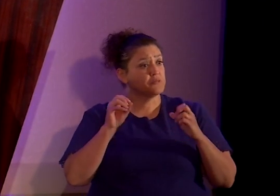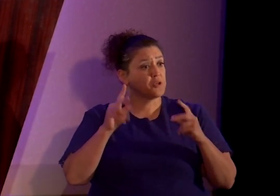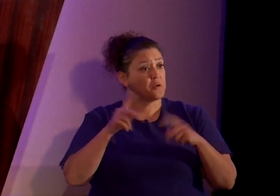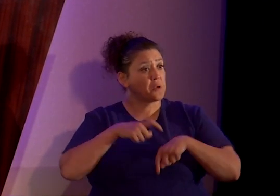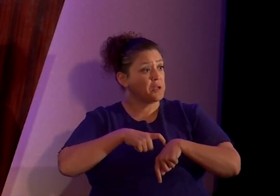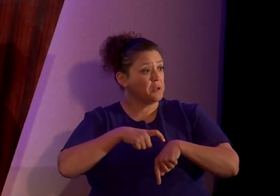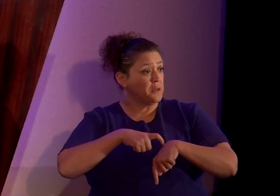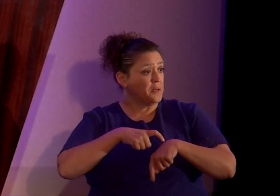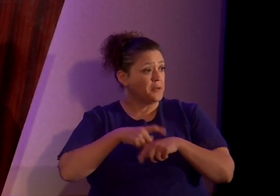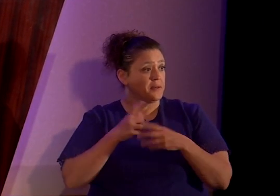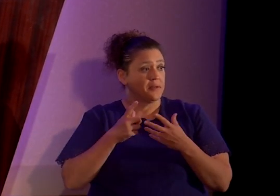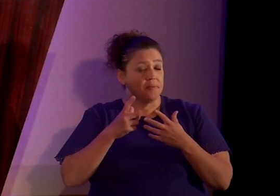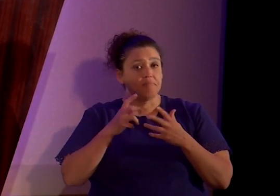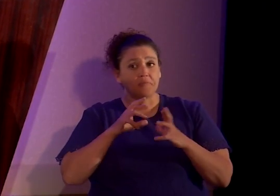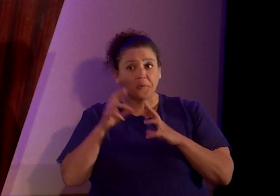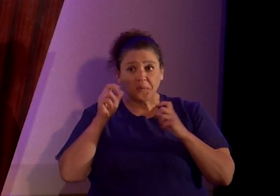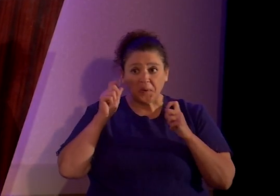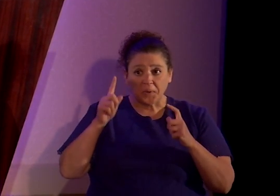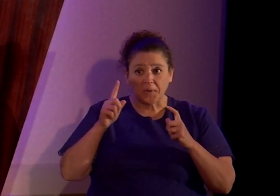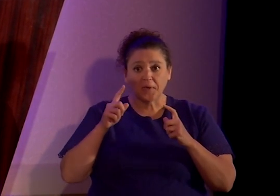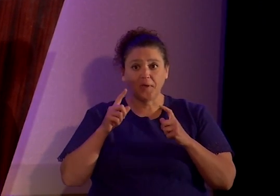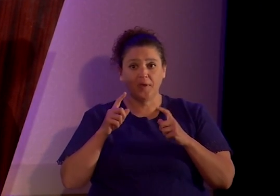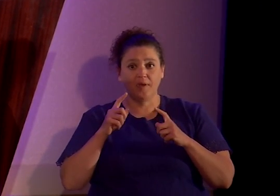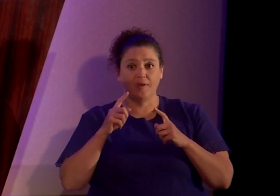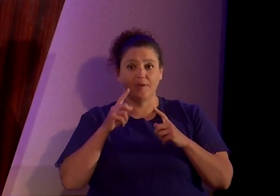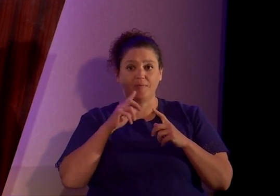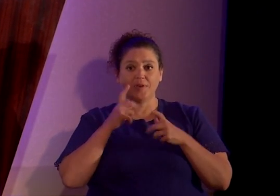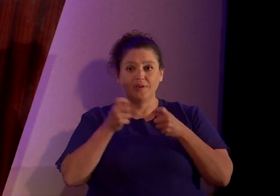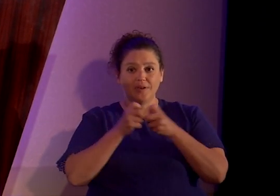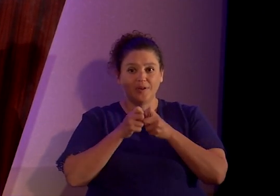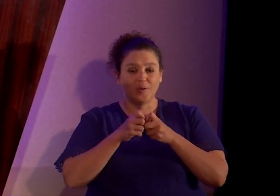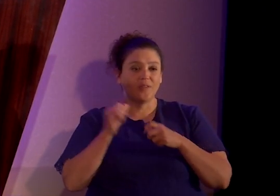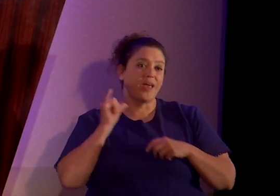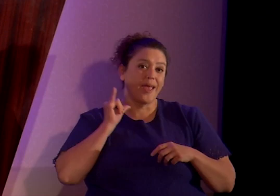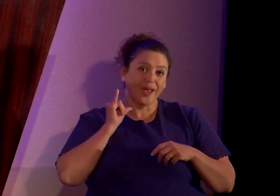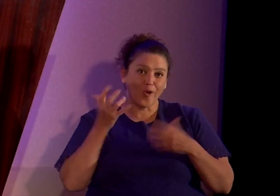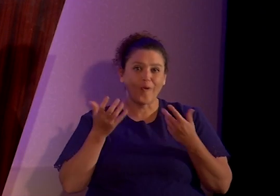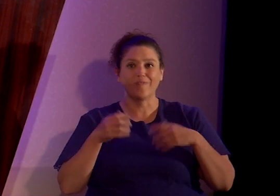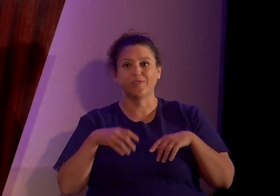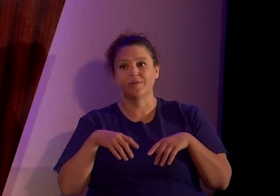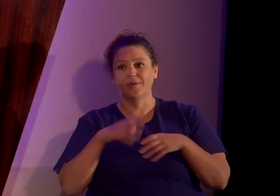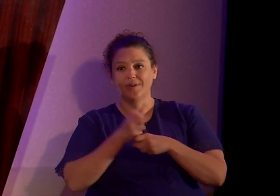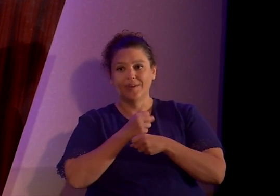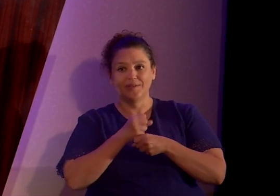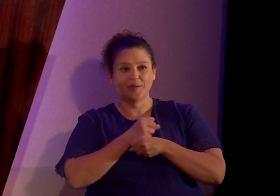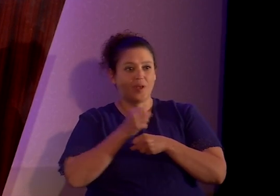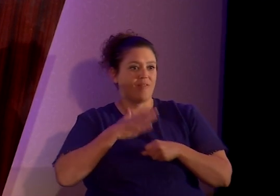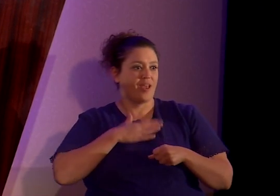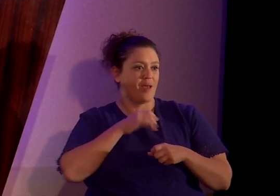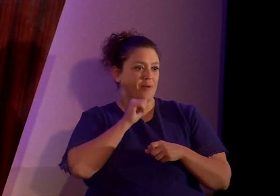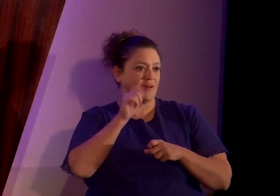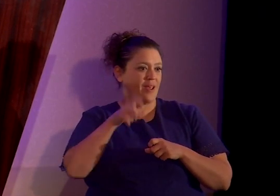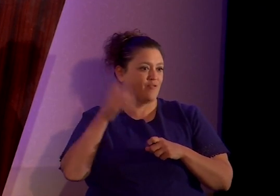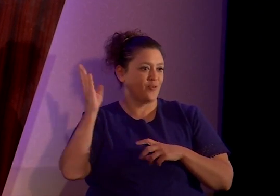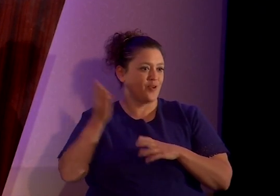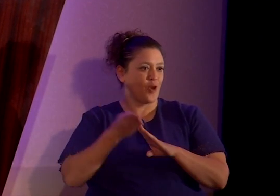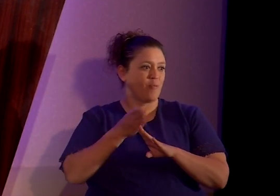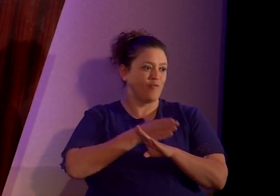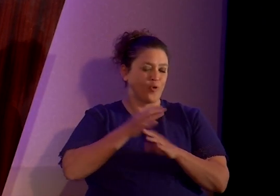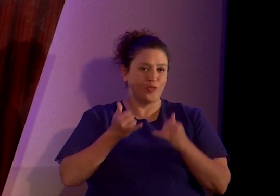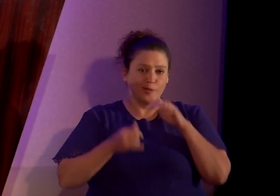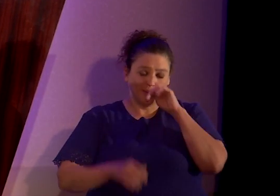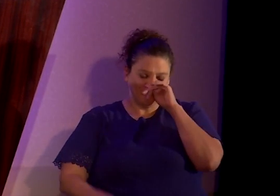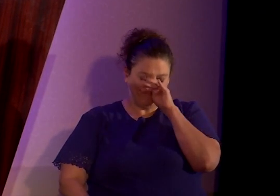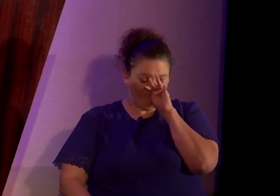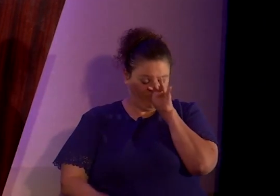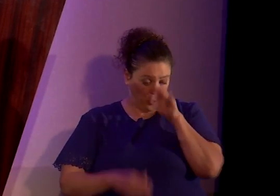you know, to wake up, get over the hangover, get your coffee. I'm glad I didn't talk any earlier. So my name is Beth